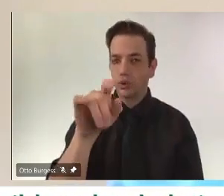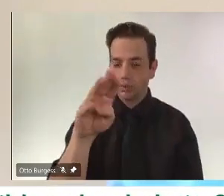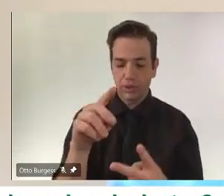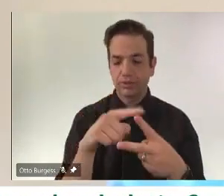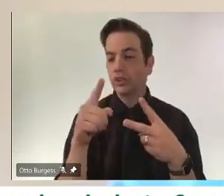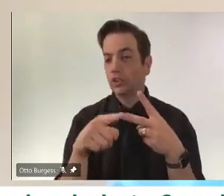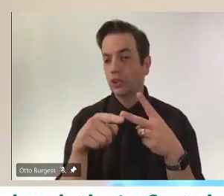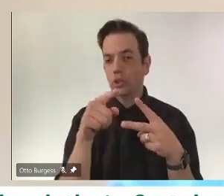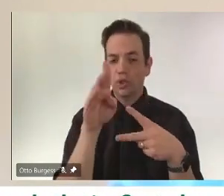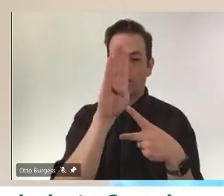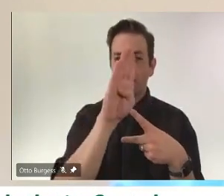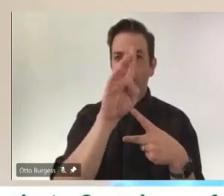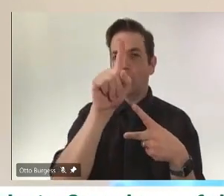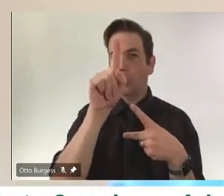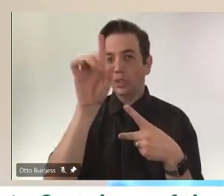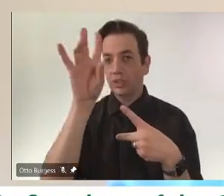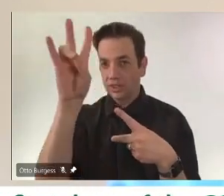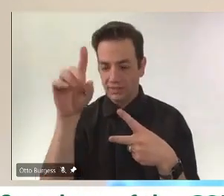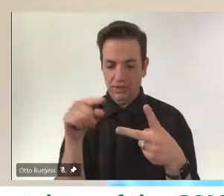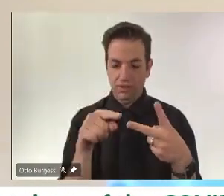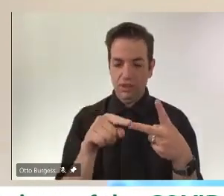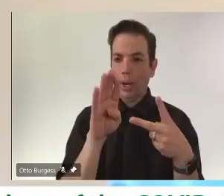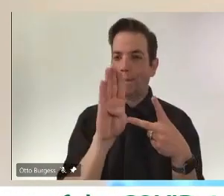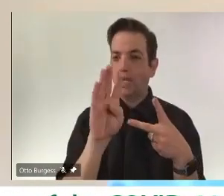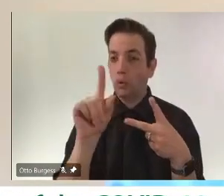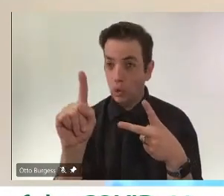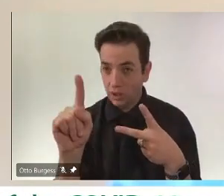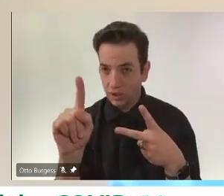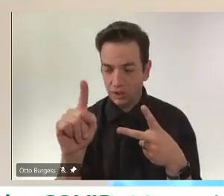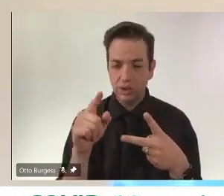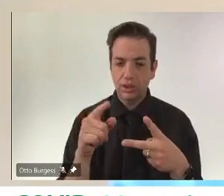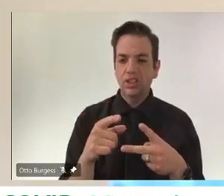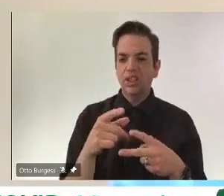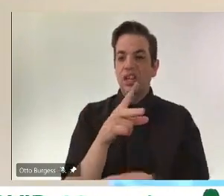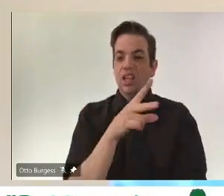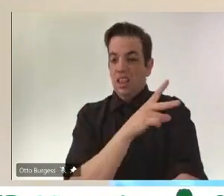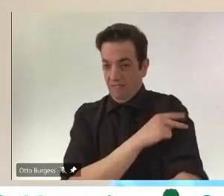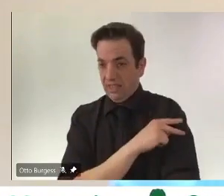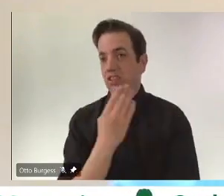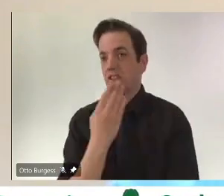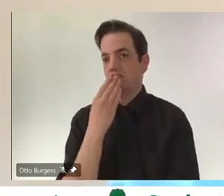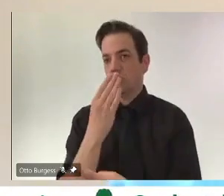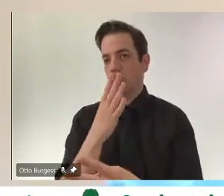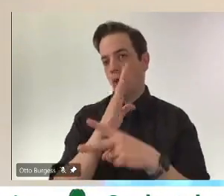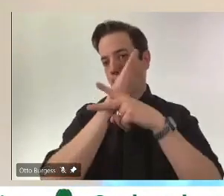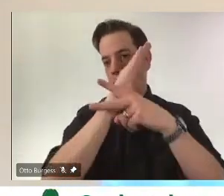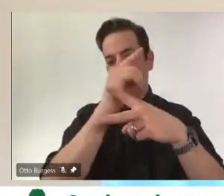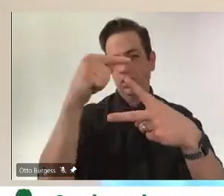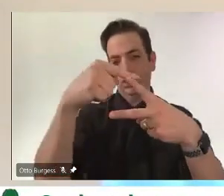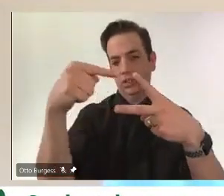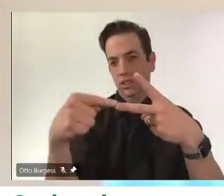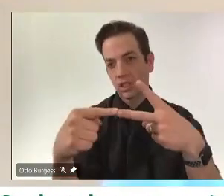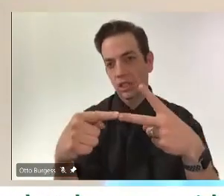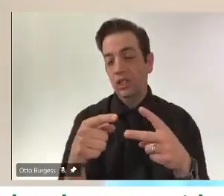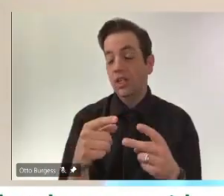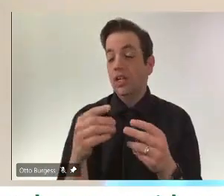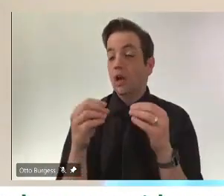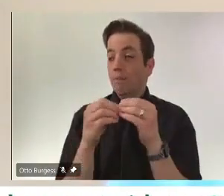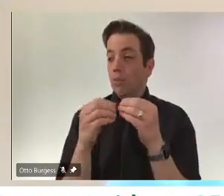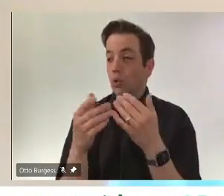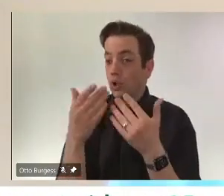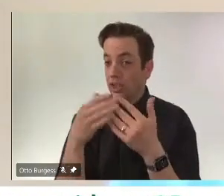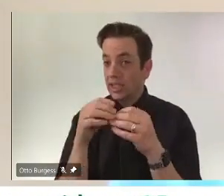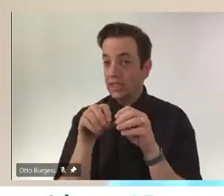proving to provide good protection. So while the variants may be more transmissible, protection by the